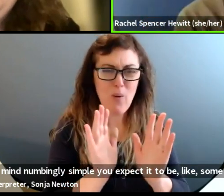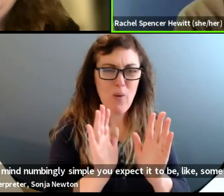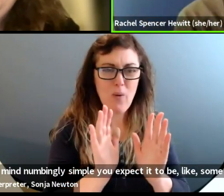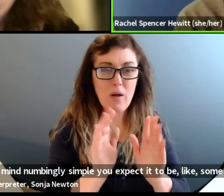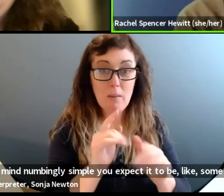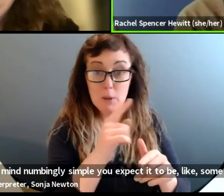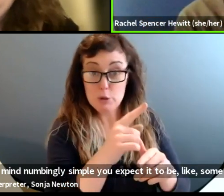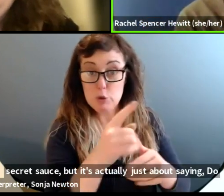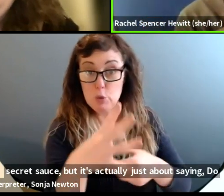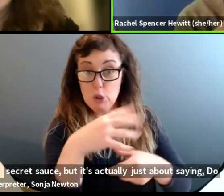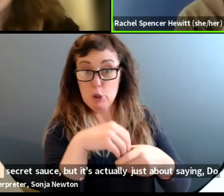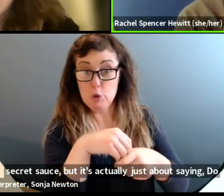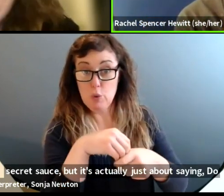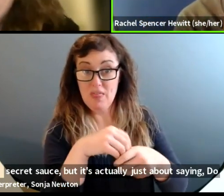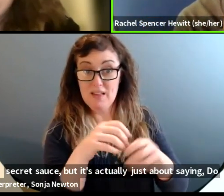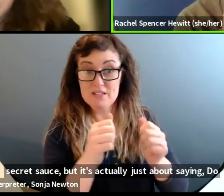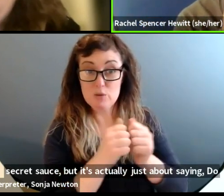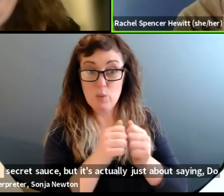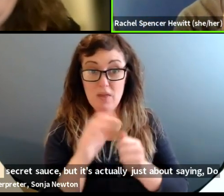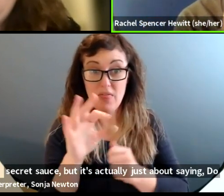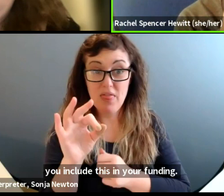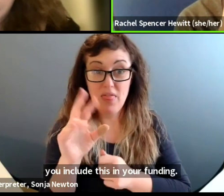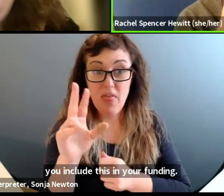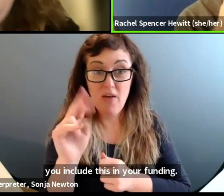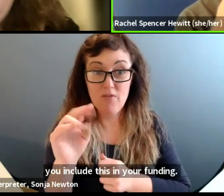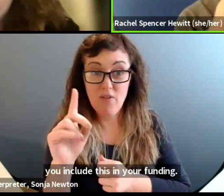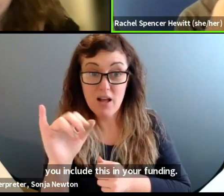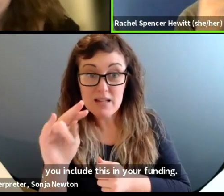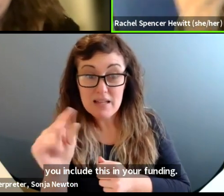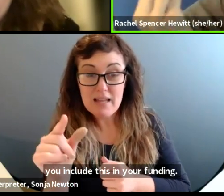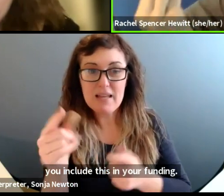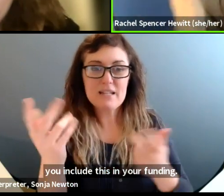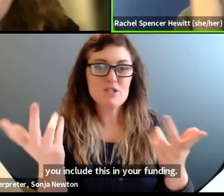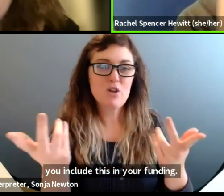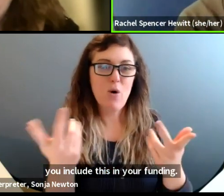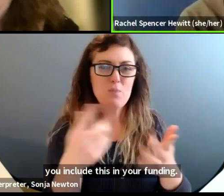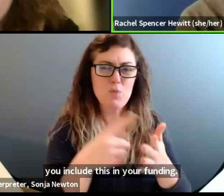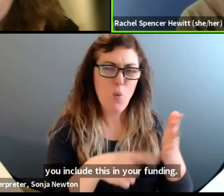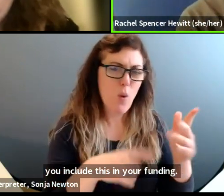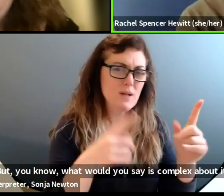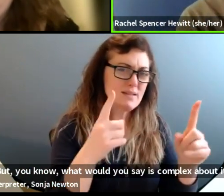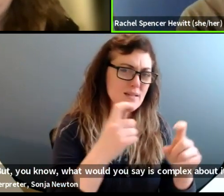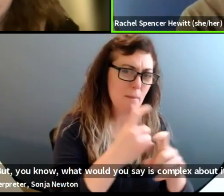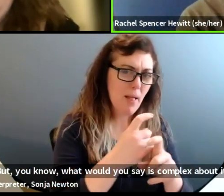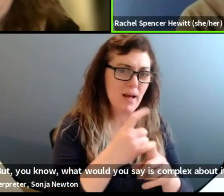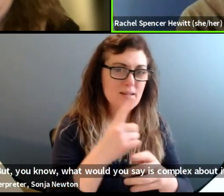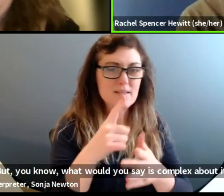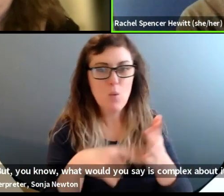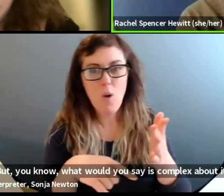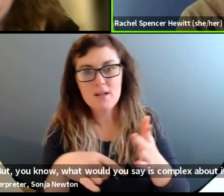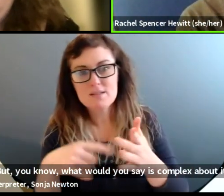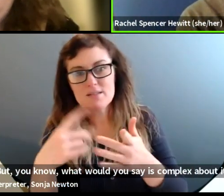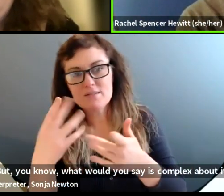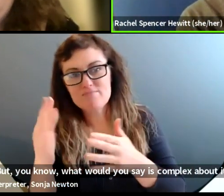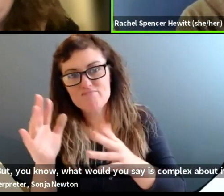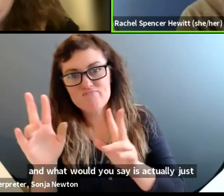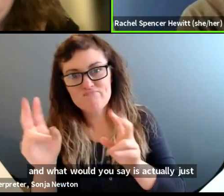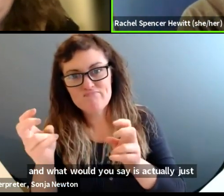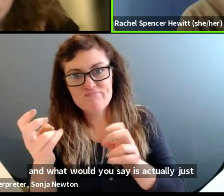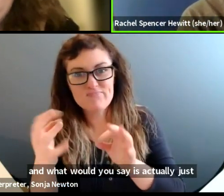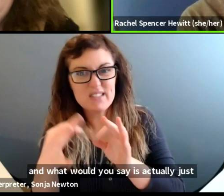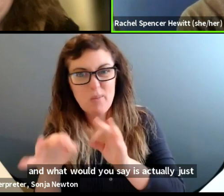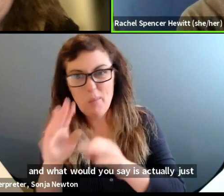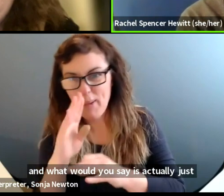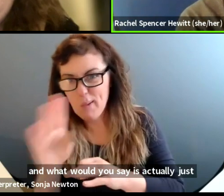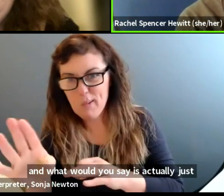include this in your funding? Um, but you know, what would you say is complex about it? And what would you say is actually just pretty